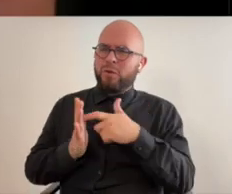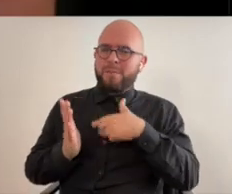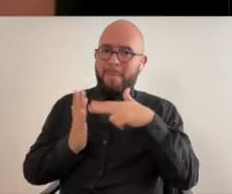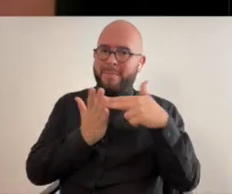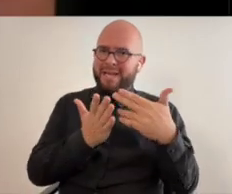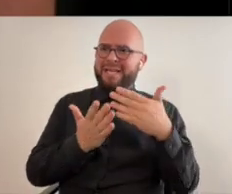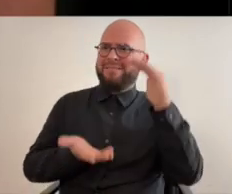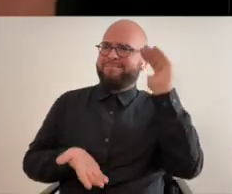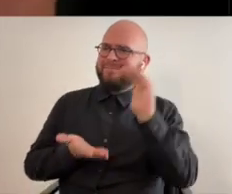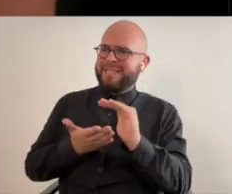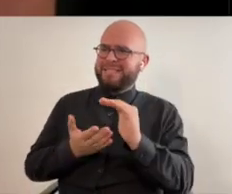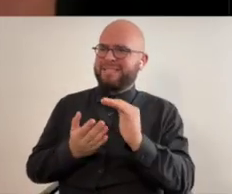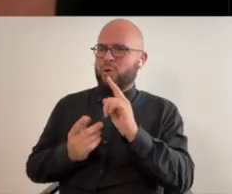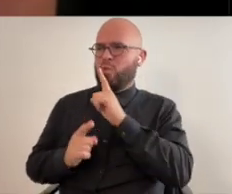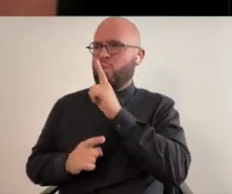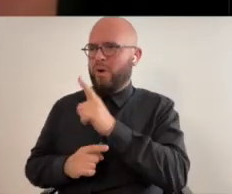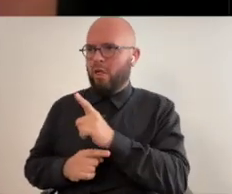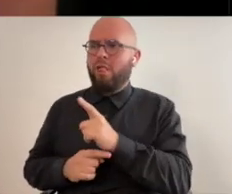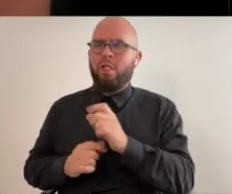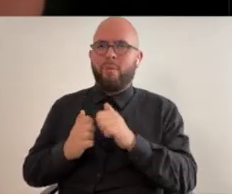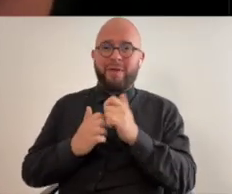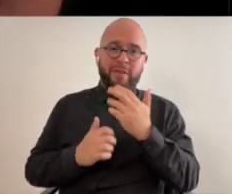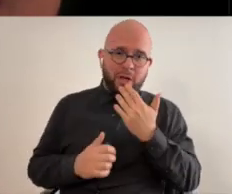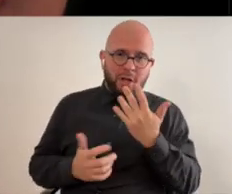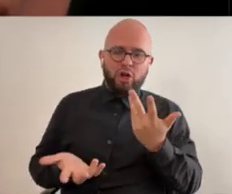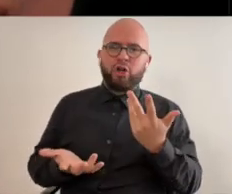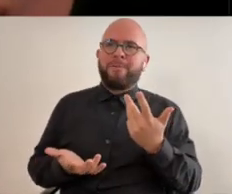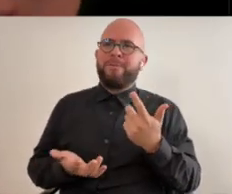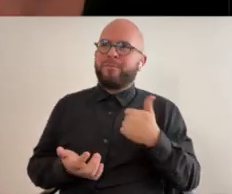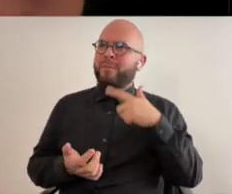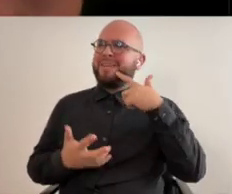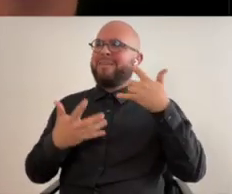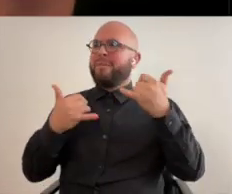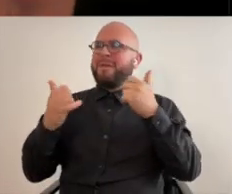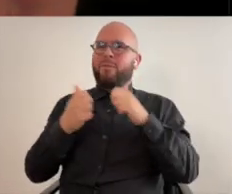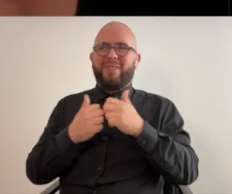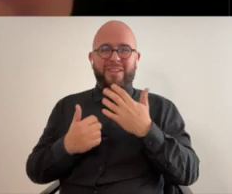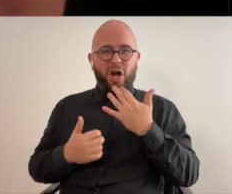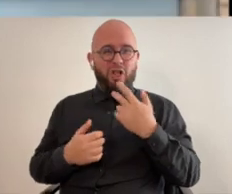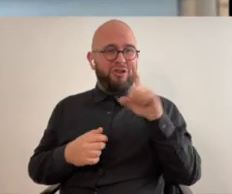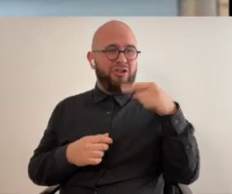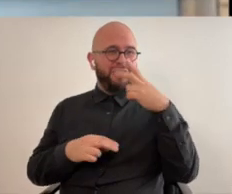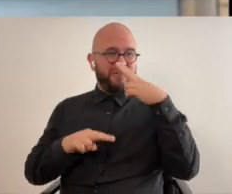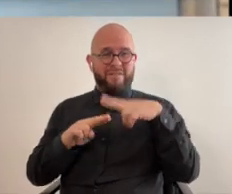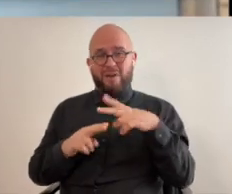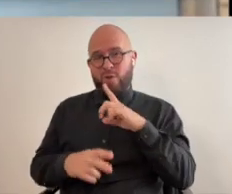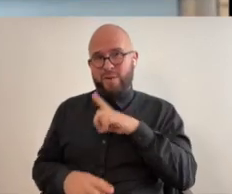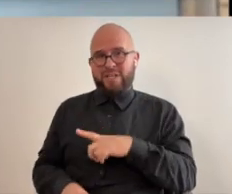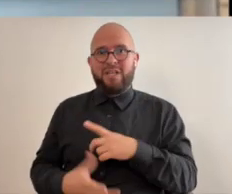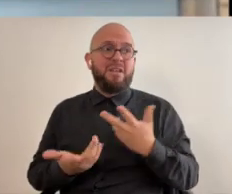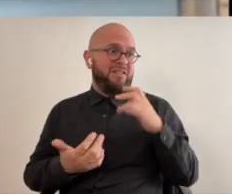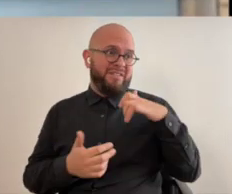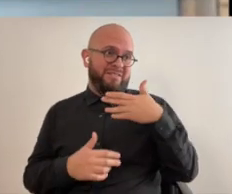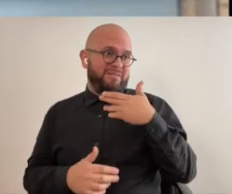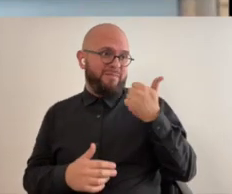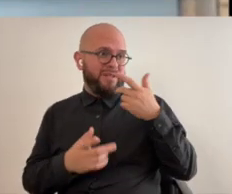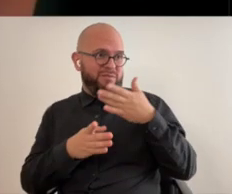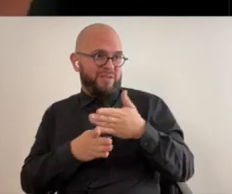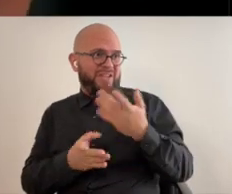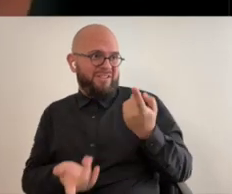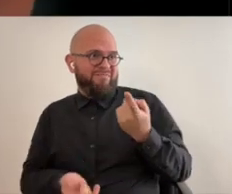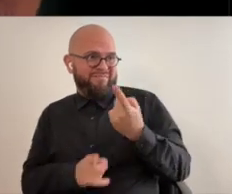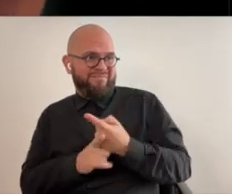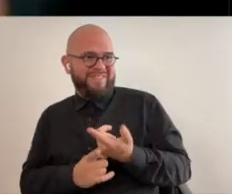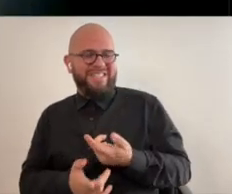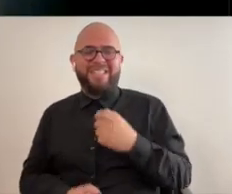my paintings have kind of gotten less realistic in color over time which just been using color for